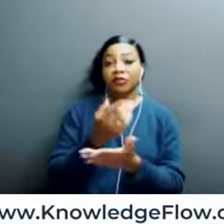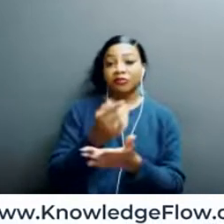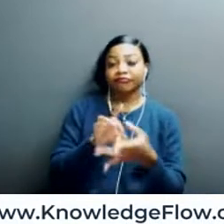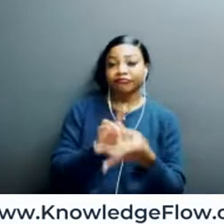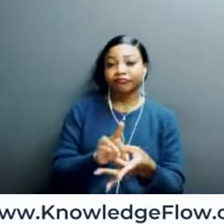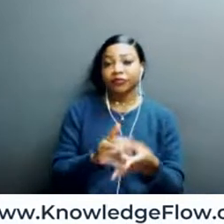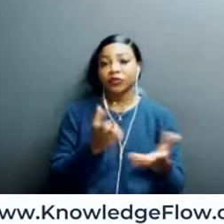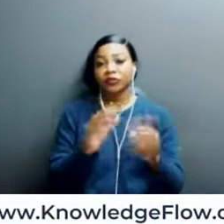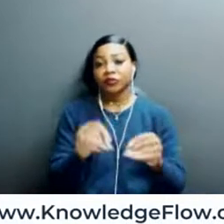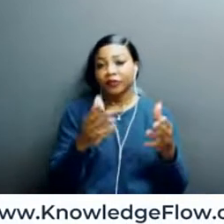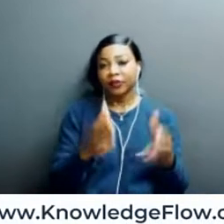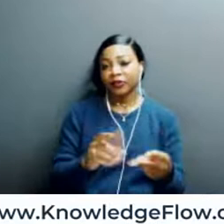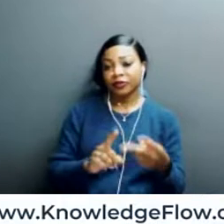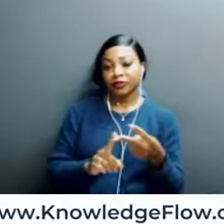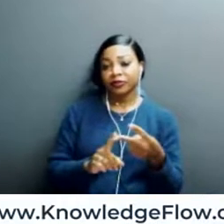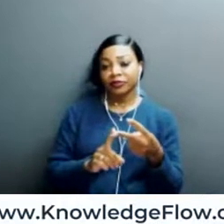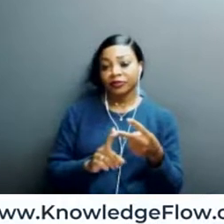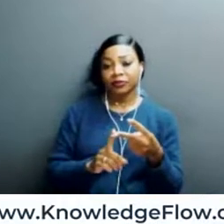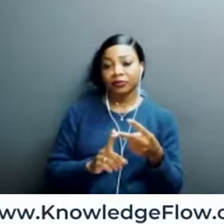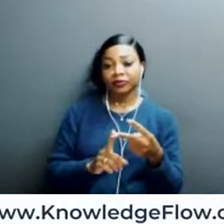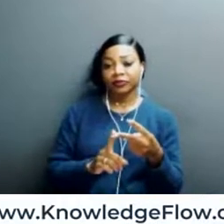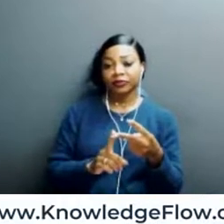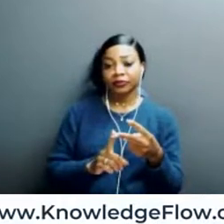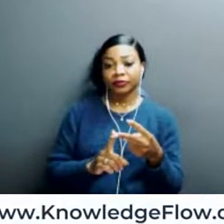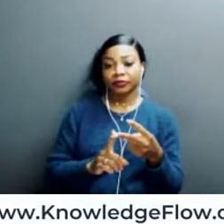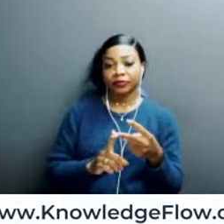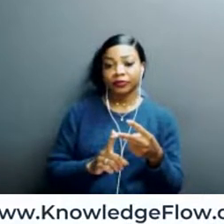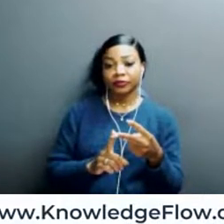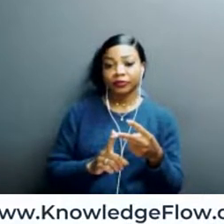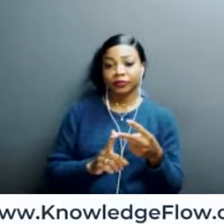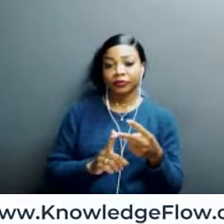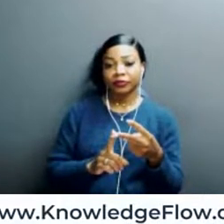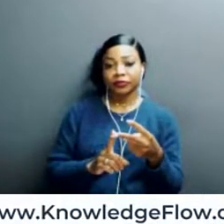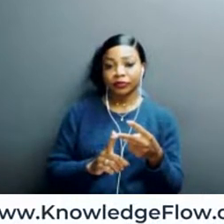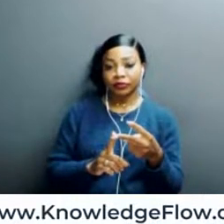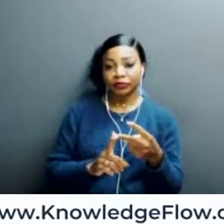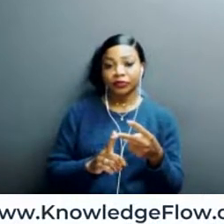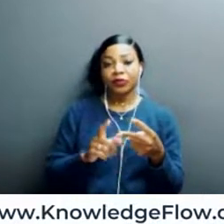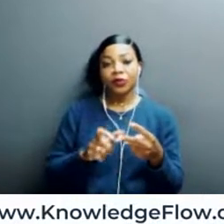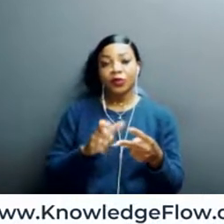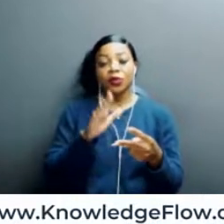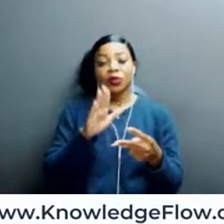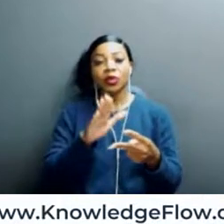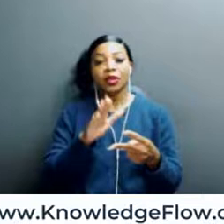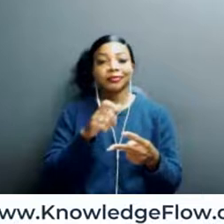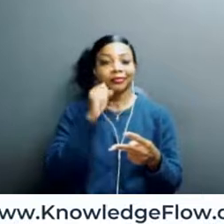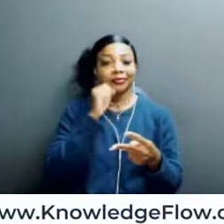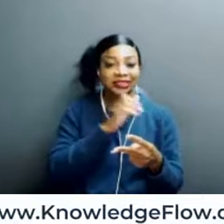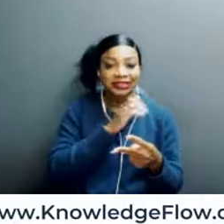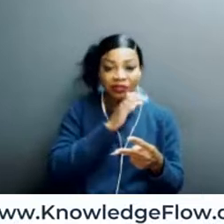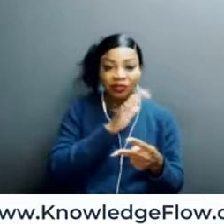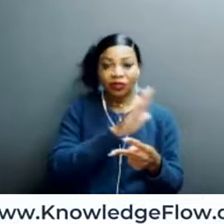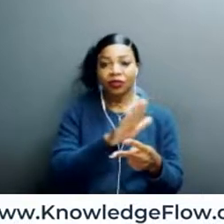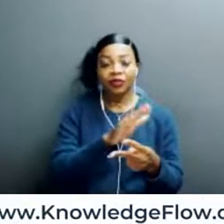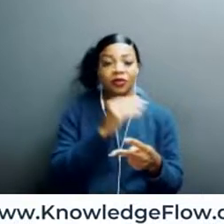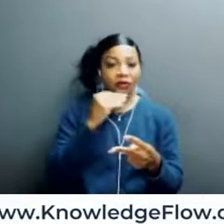you know, different, you know, homes for older adults and so on, is to make sure that we